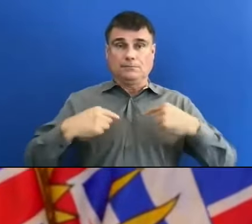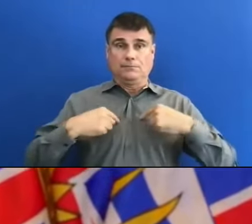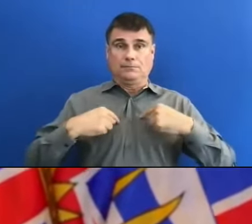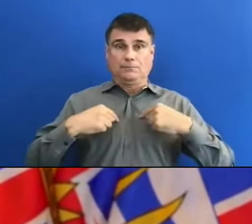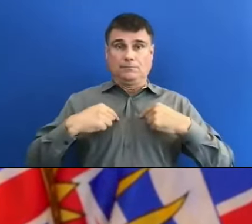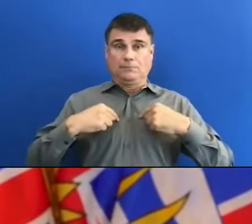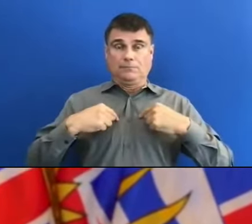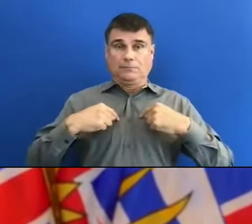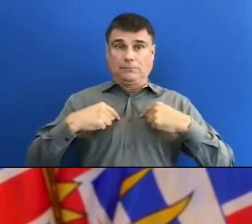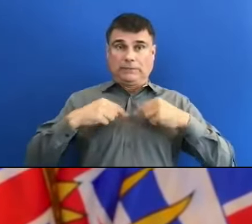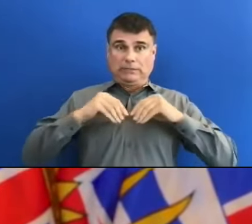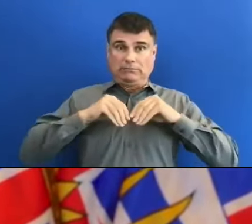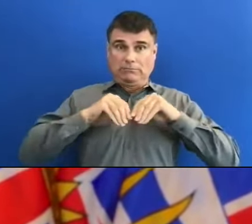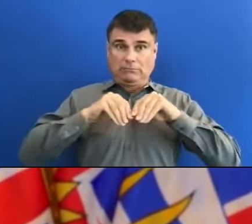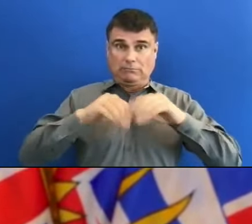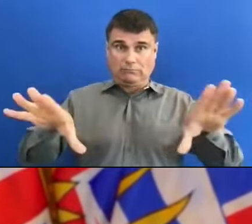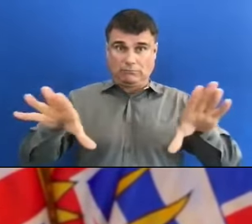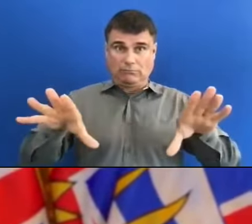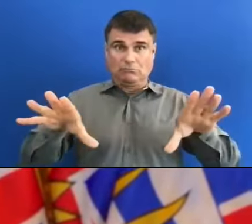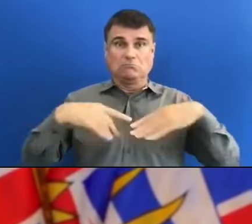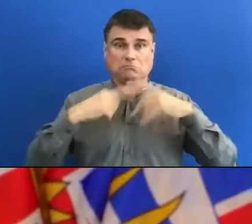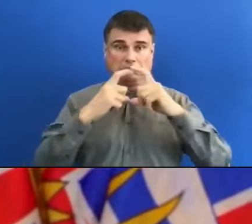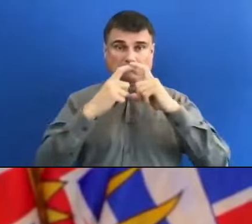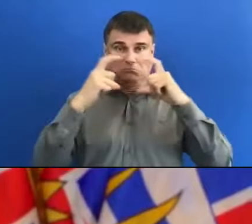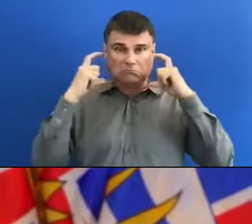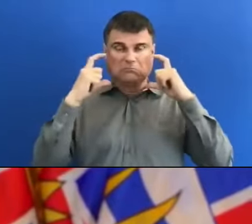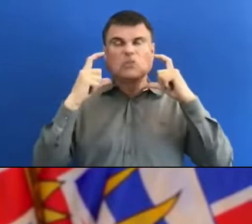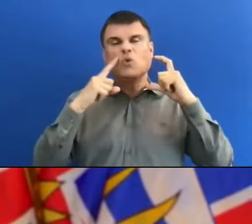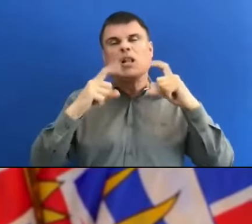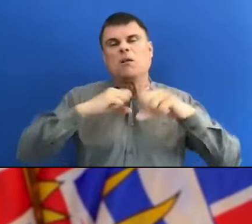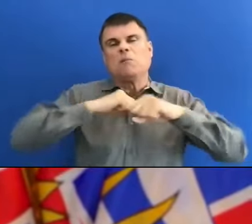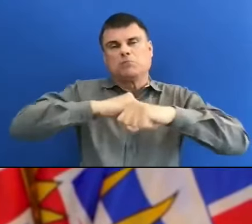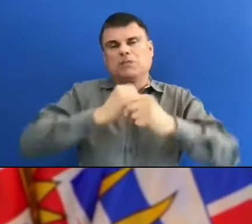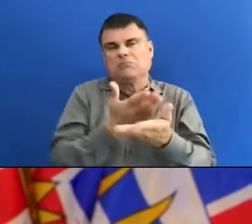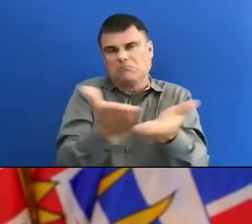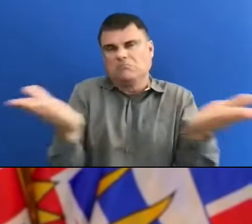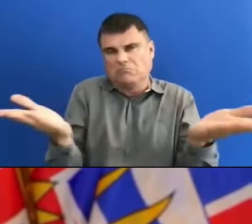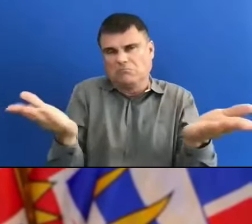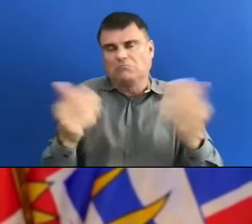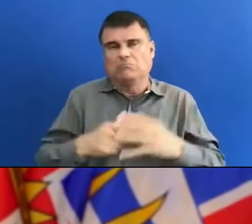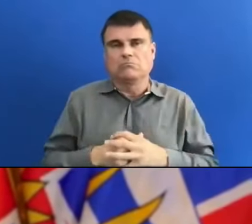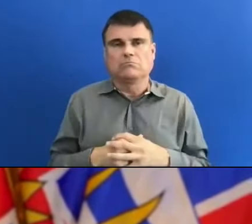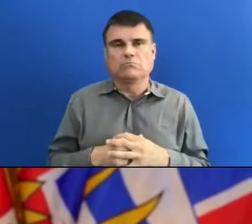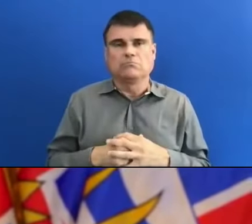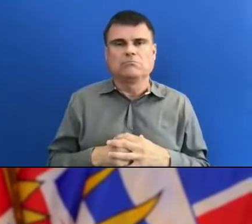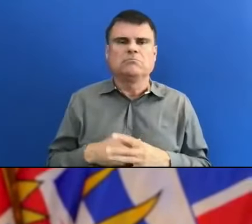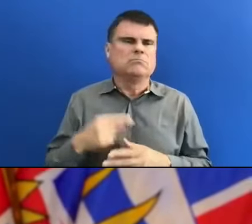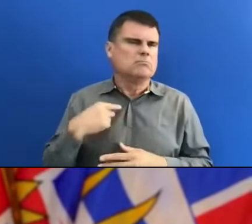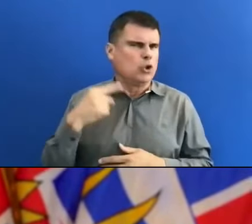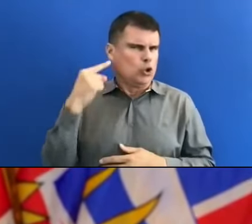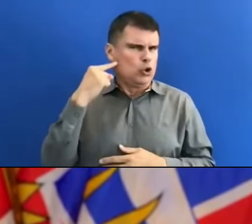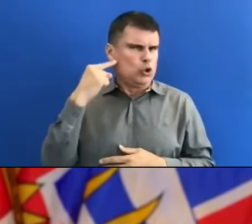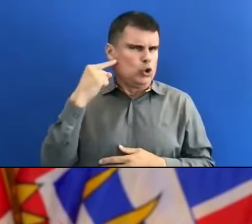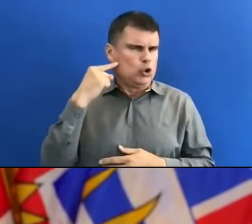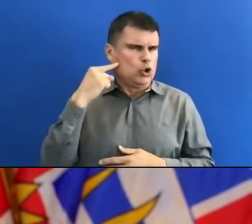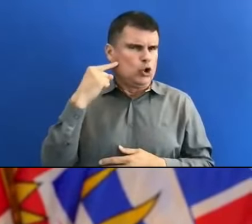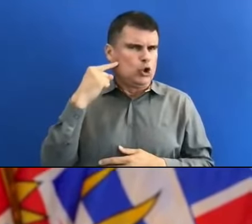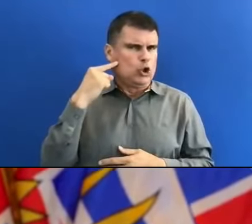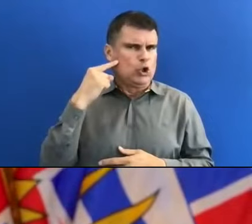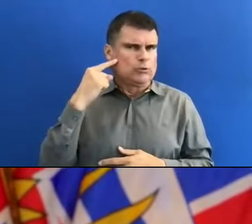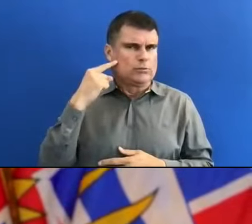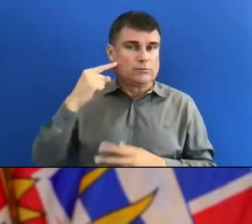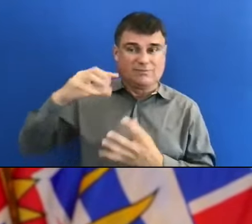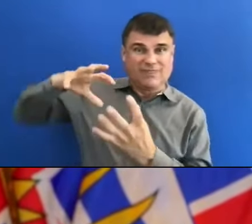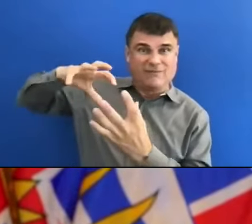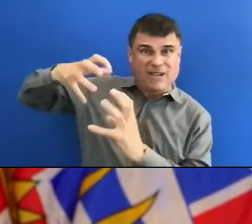there is a lack of efficacy against variants with just one dose of vaccine. You're only 30% protected. So